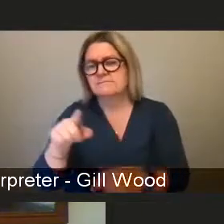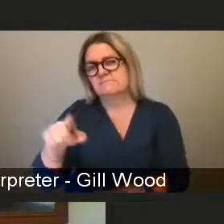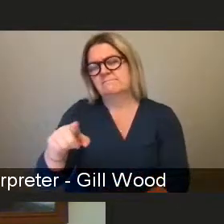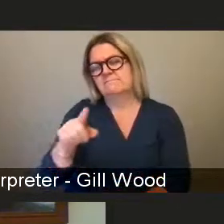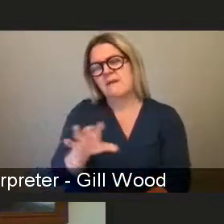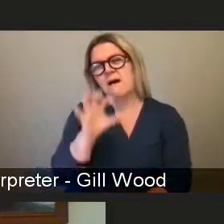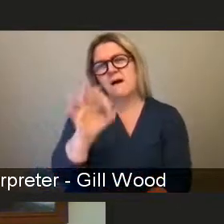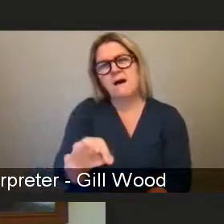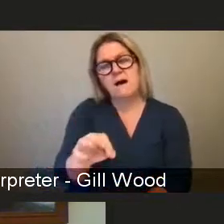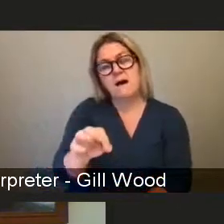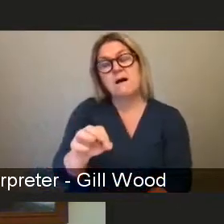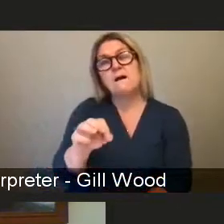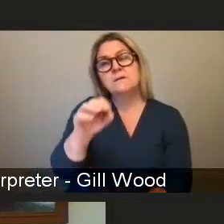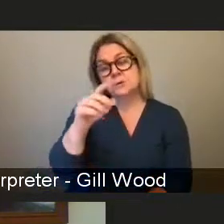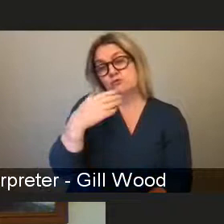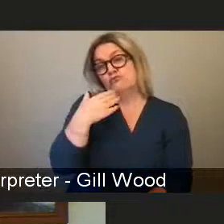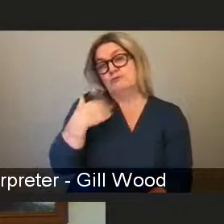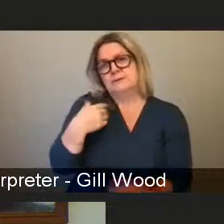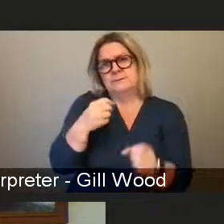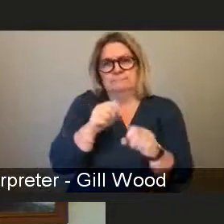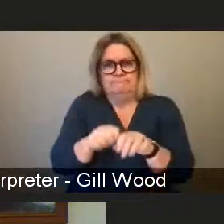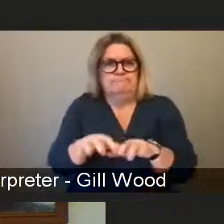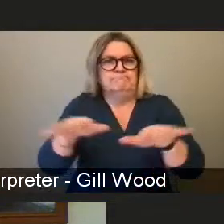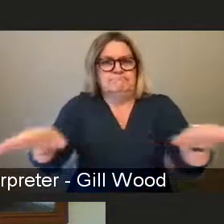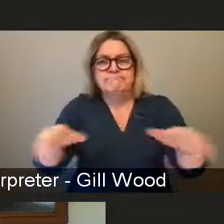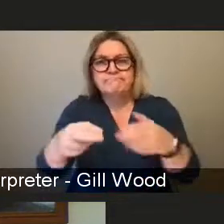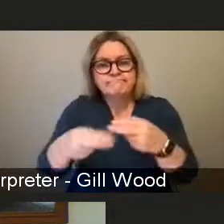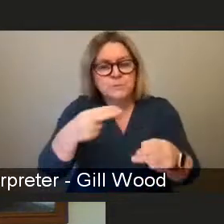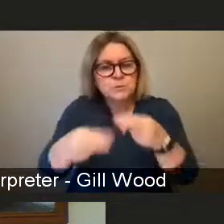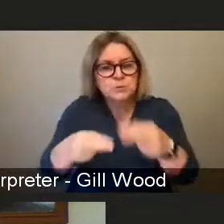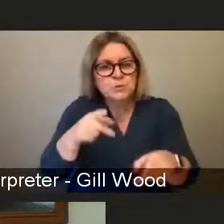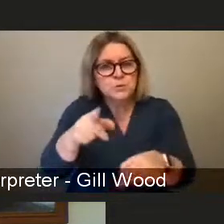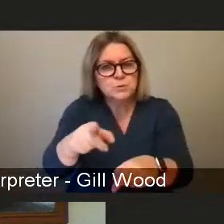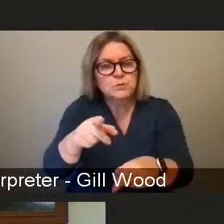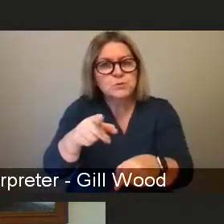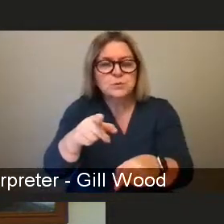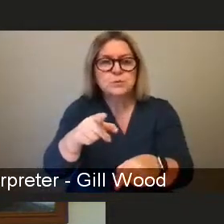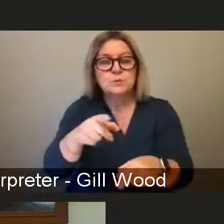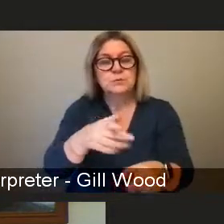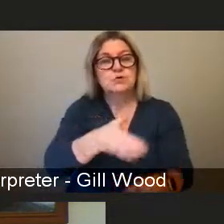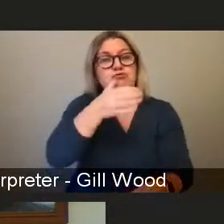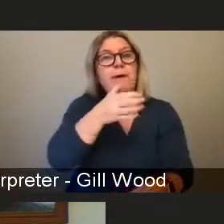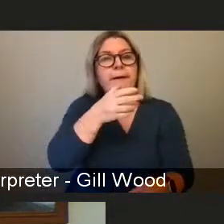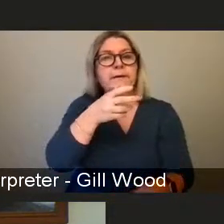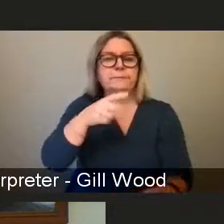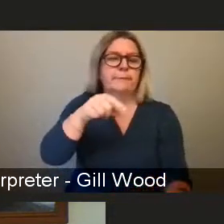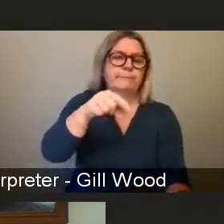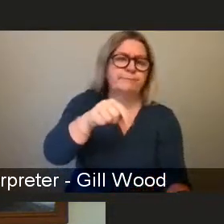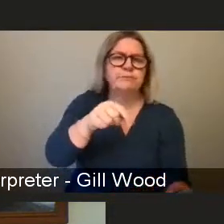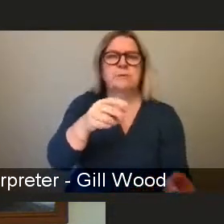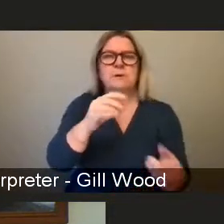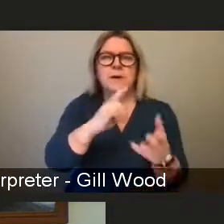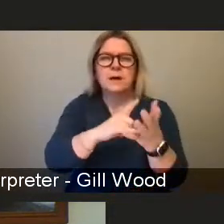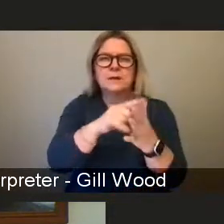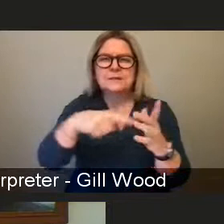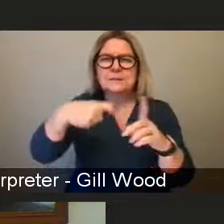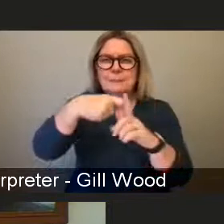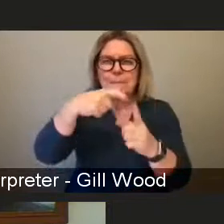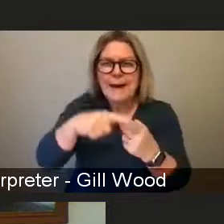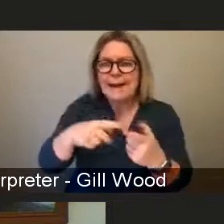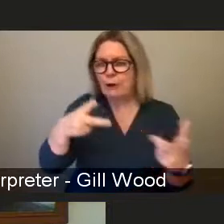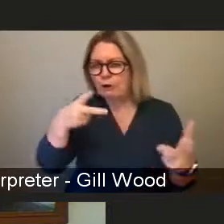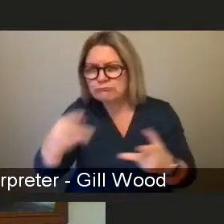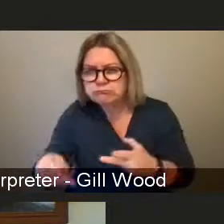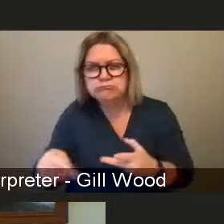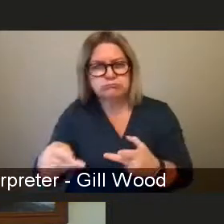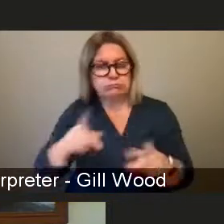reports of spiking in nightclubs, which mostly affects women? So, my question was going to be, does it seem as if women are being left to deal with this,